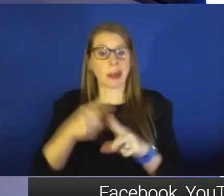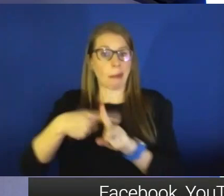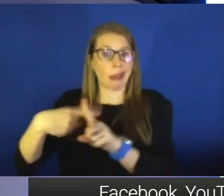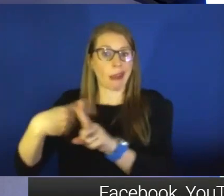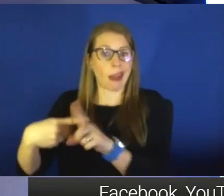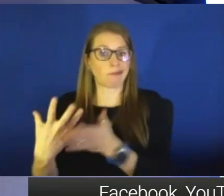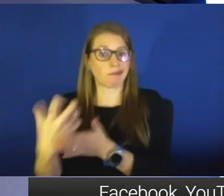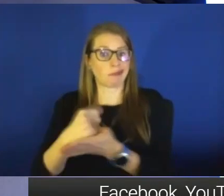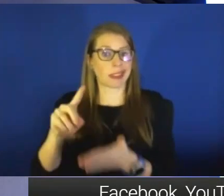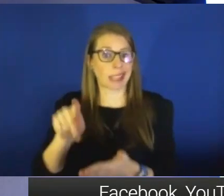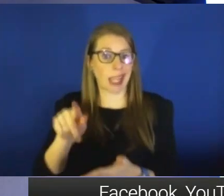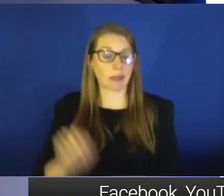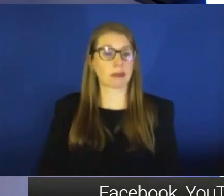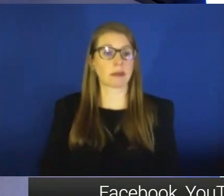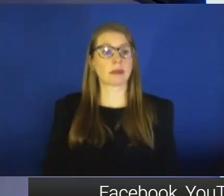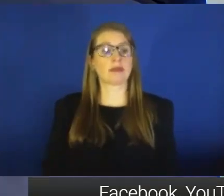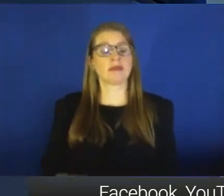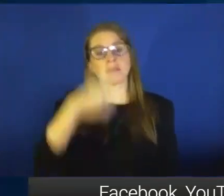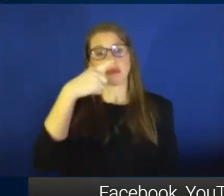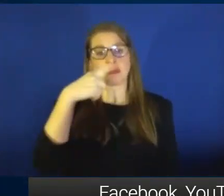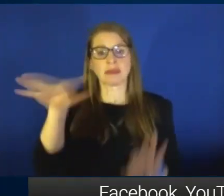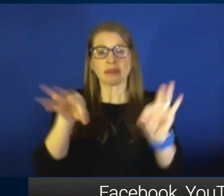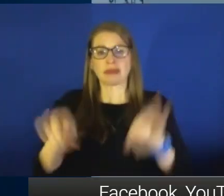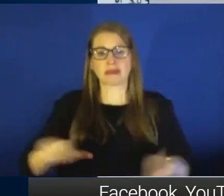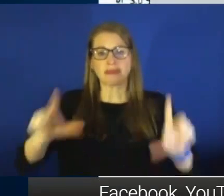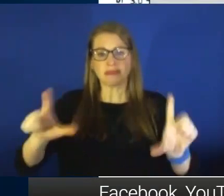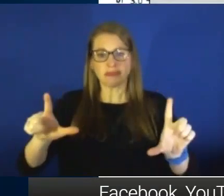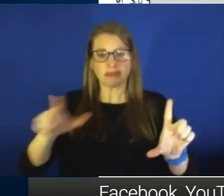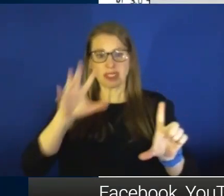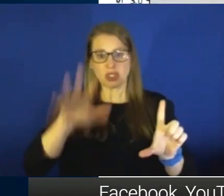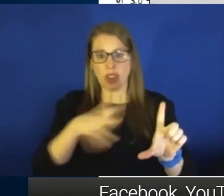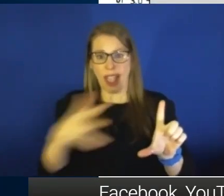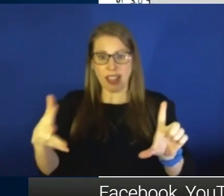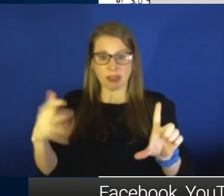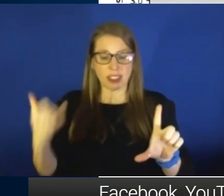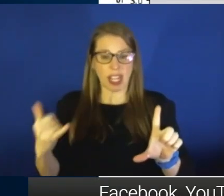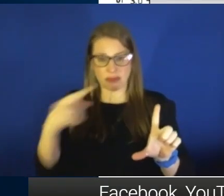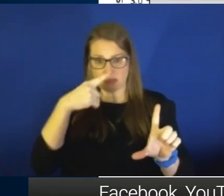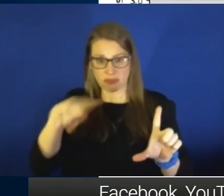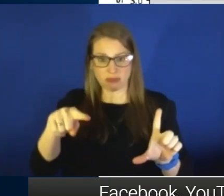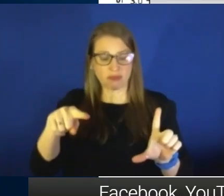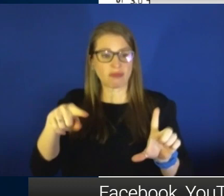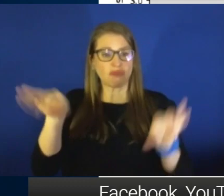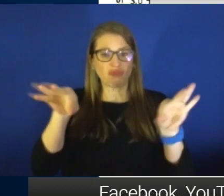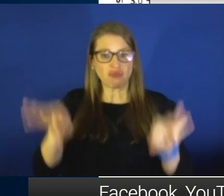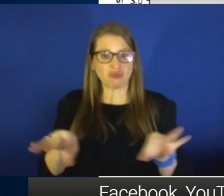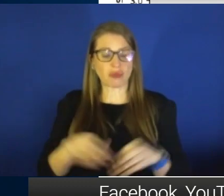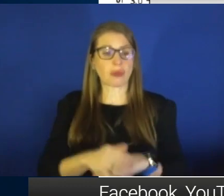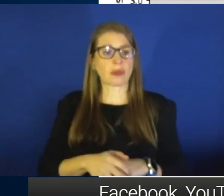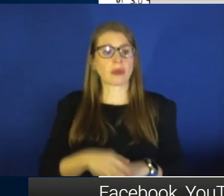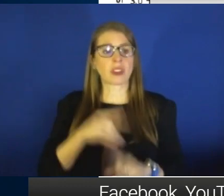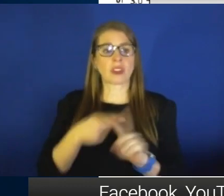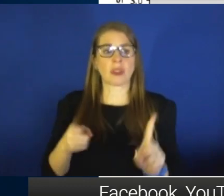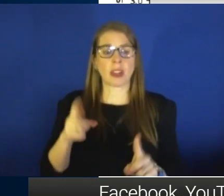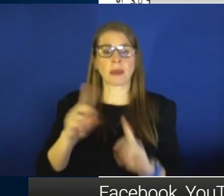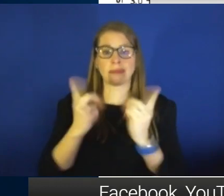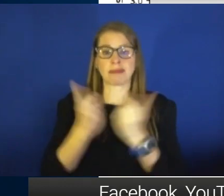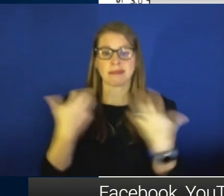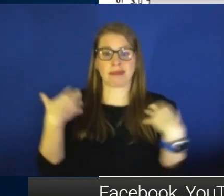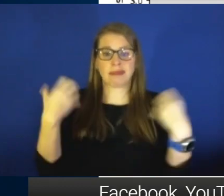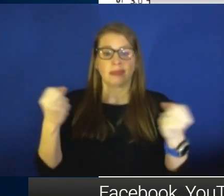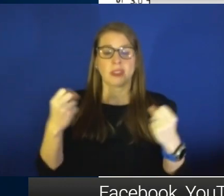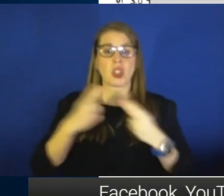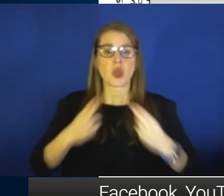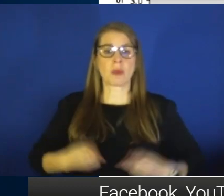through that graphic as well. Yeah. So the graph that I brought with you today or with me today, excuse me, comes from the Department of Health and Human Services